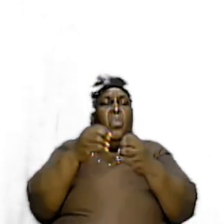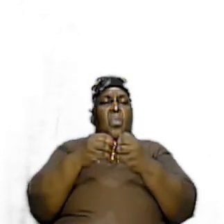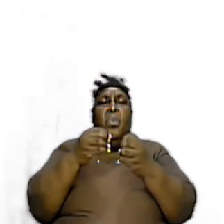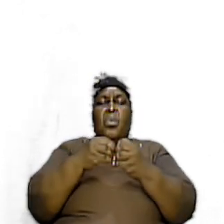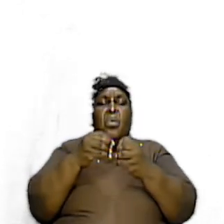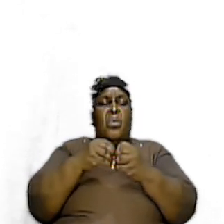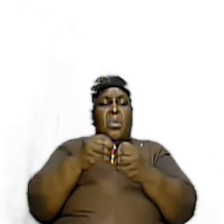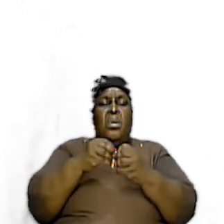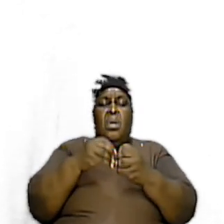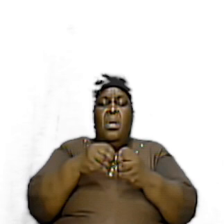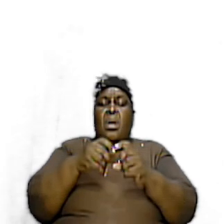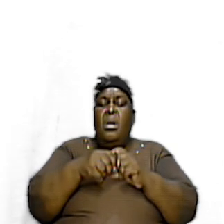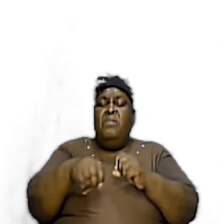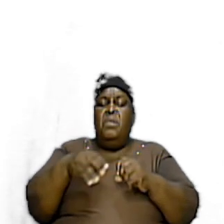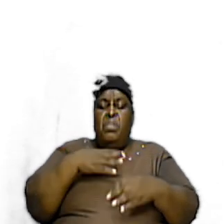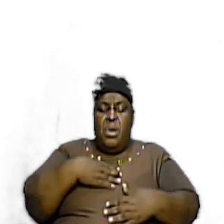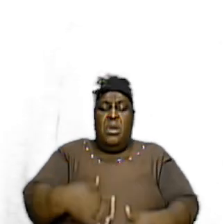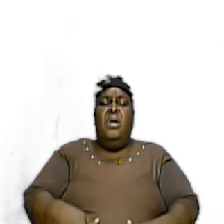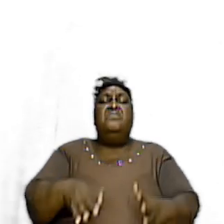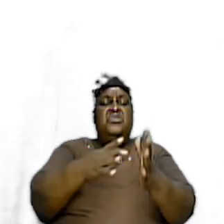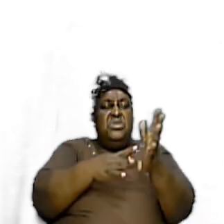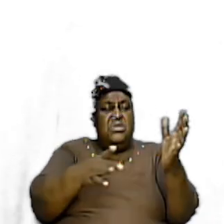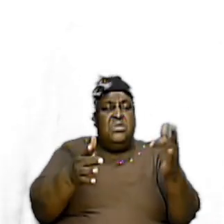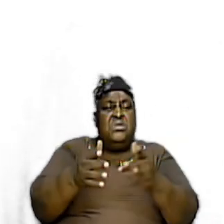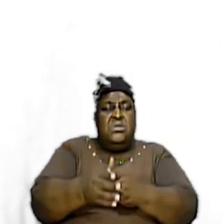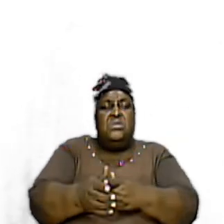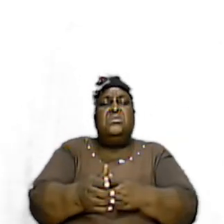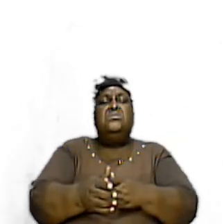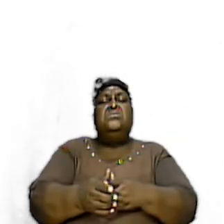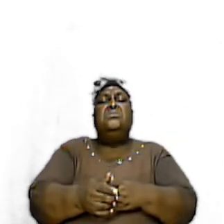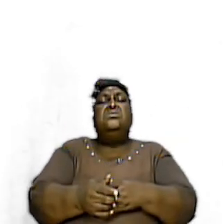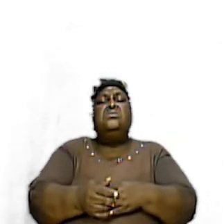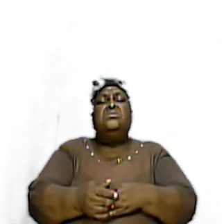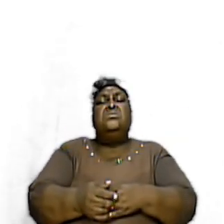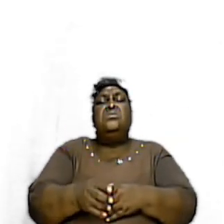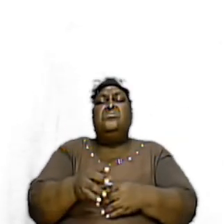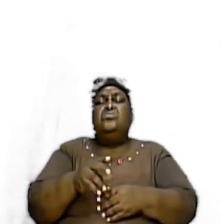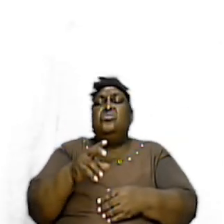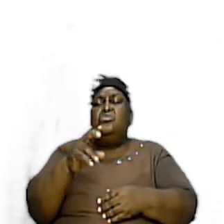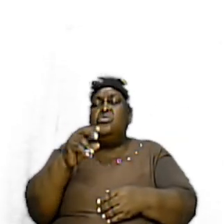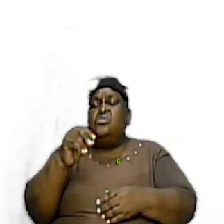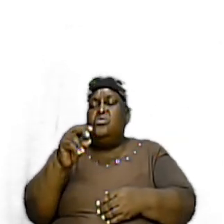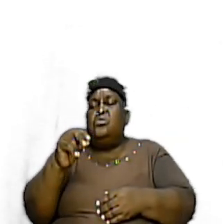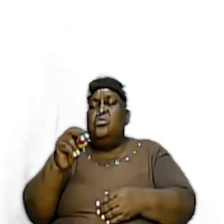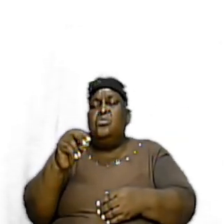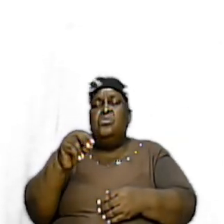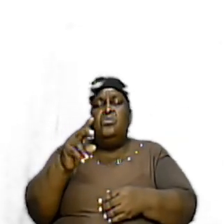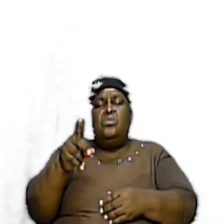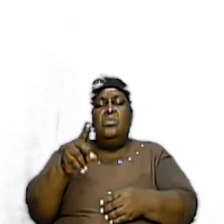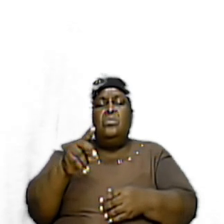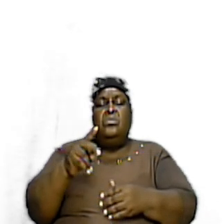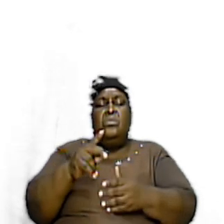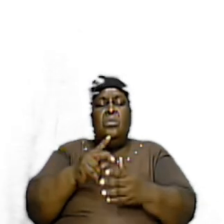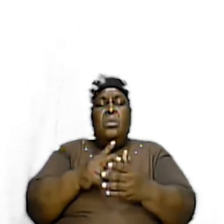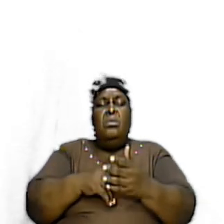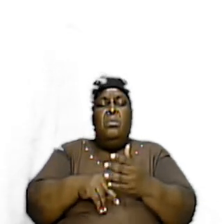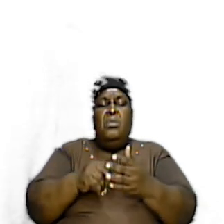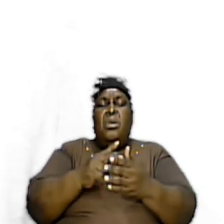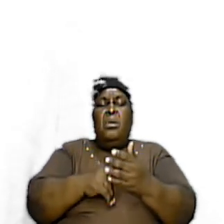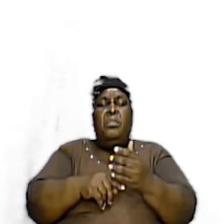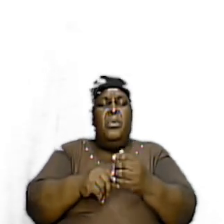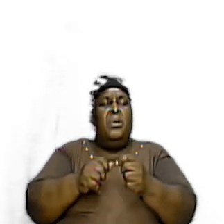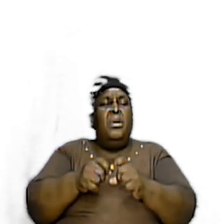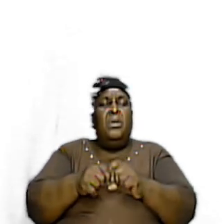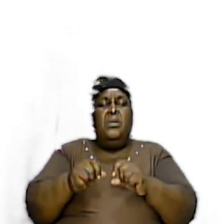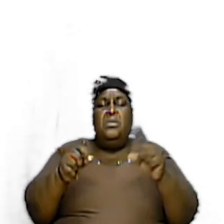And if you are not A part of the body You are not a part Of the church In the Old Testament You have to